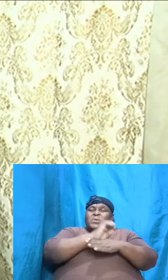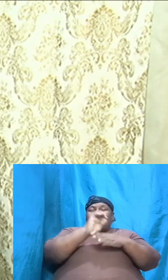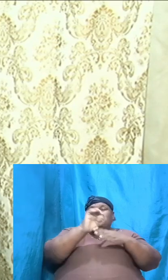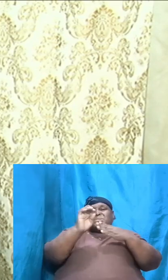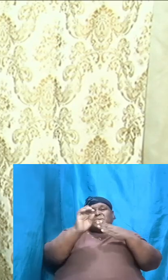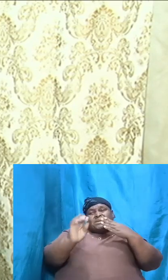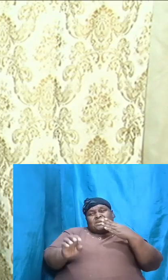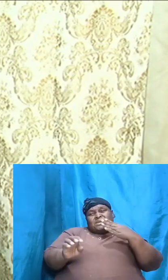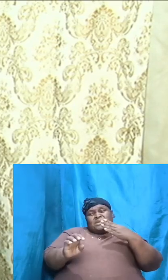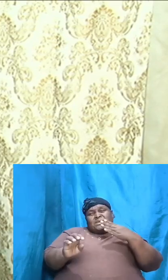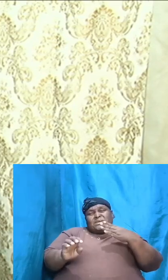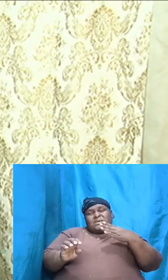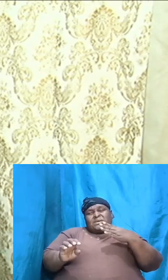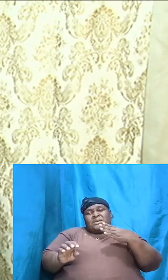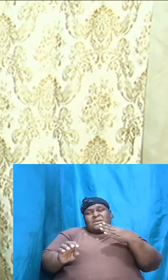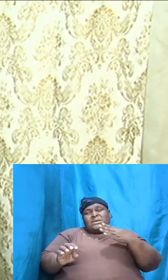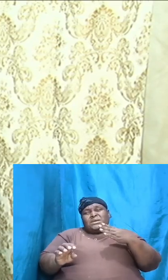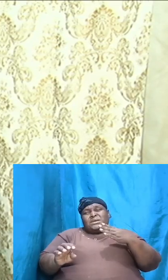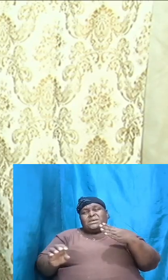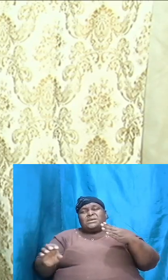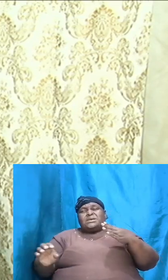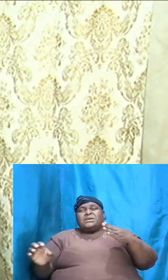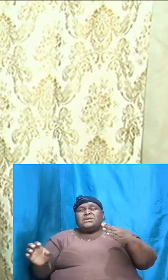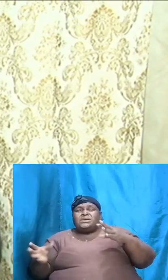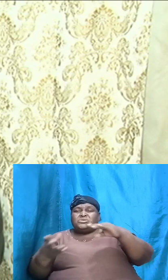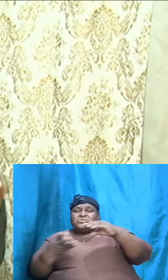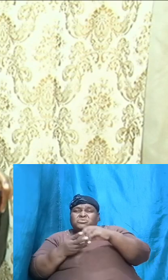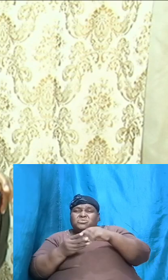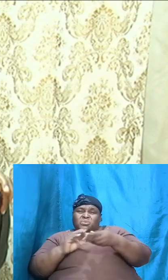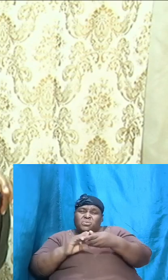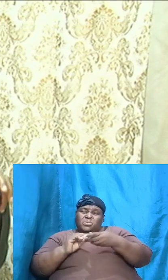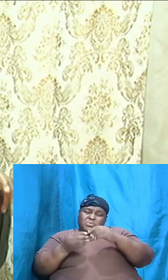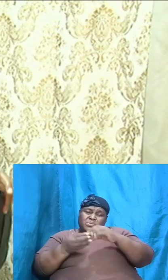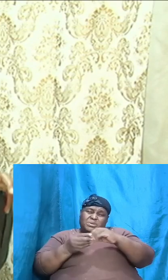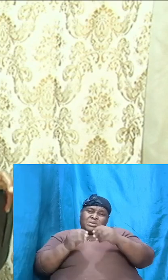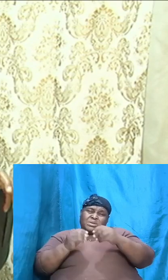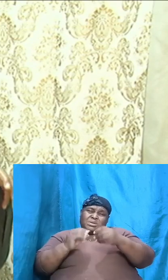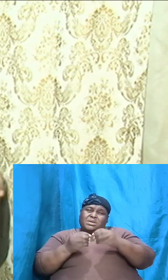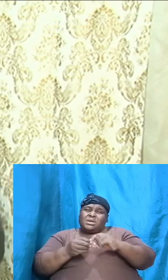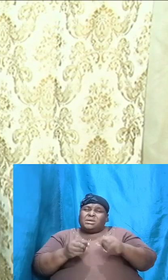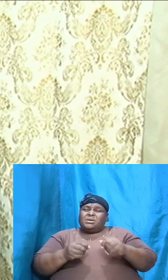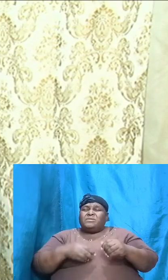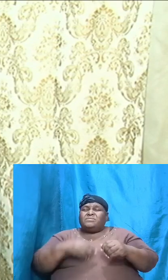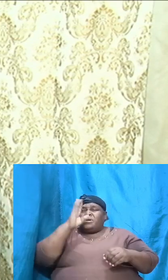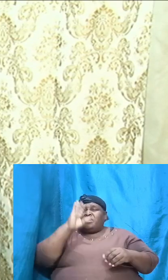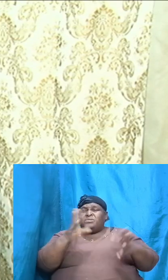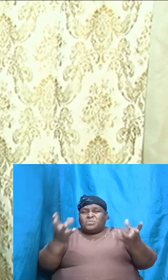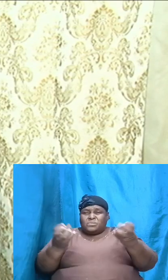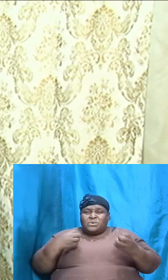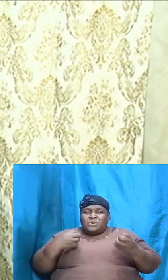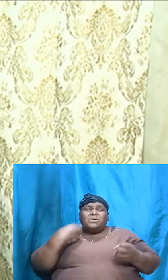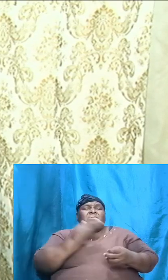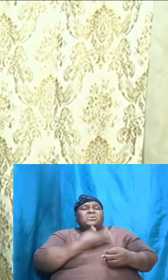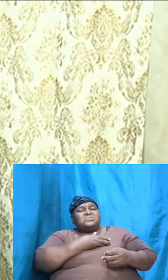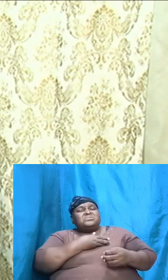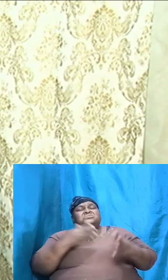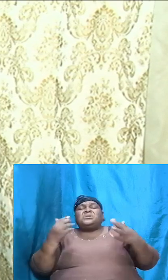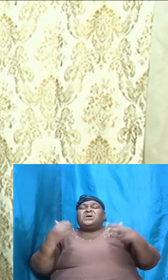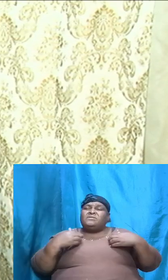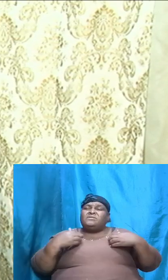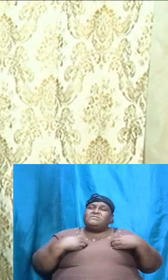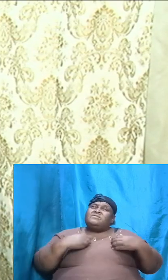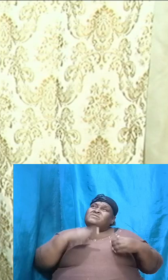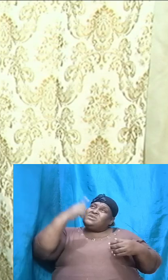picture. And it is the picture that God wants us to have of His redemptive